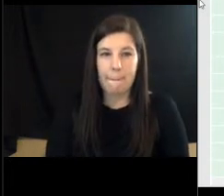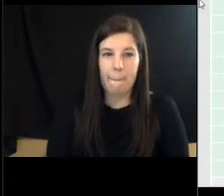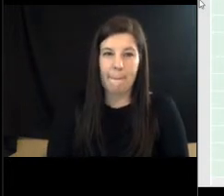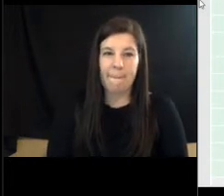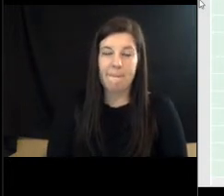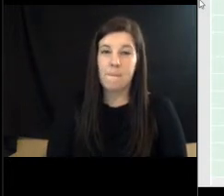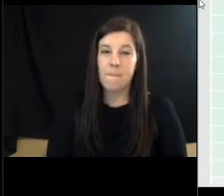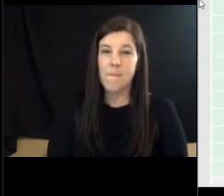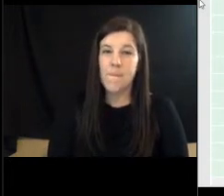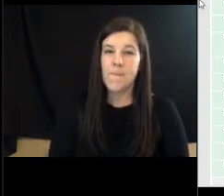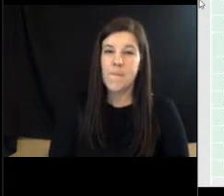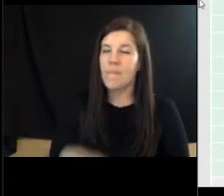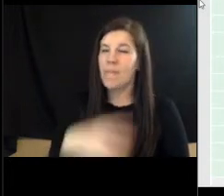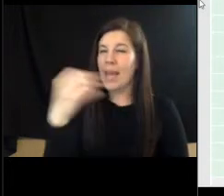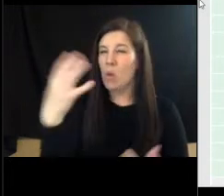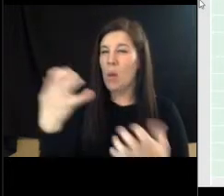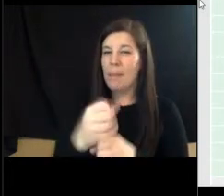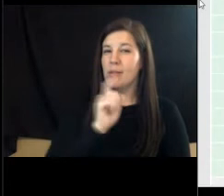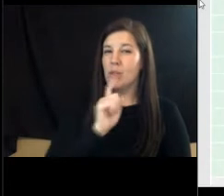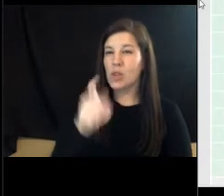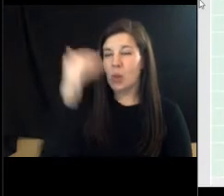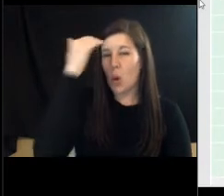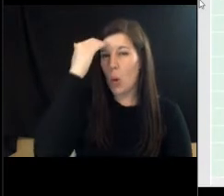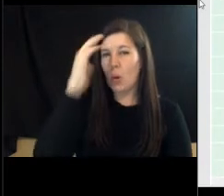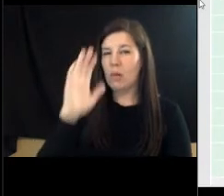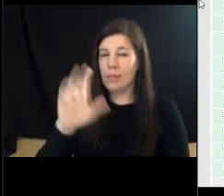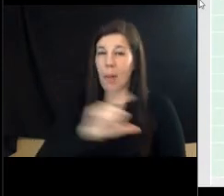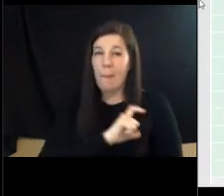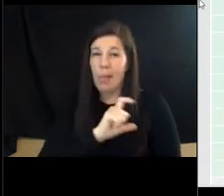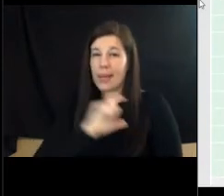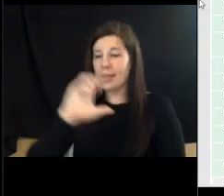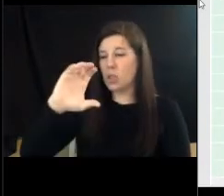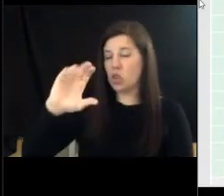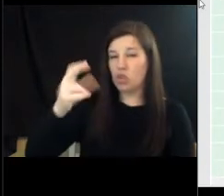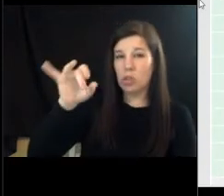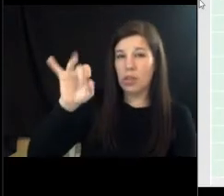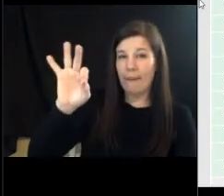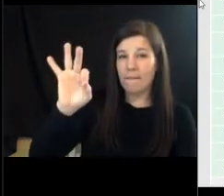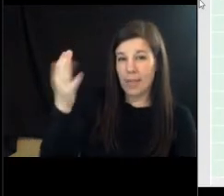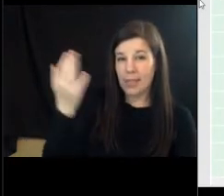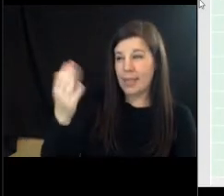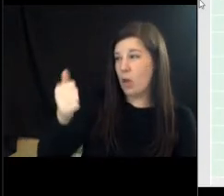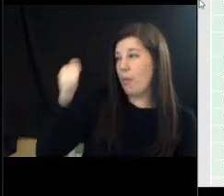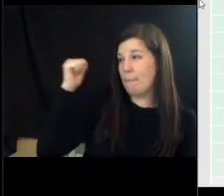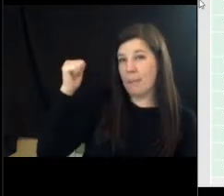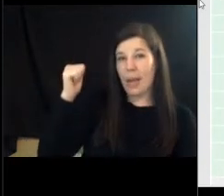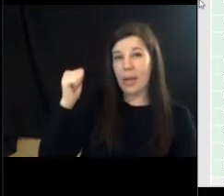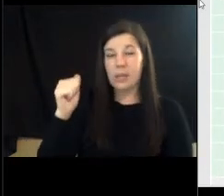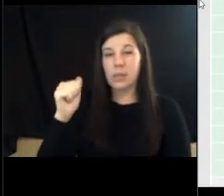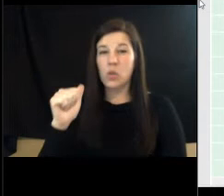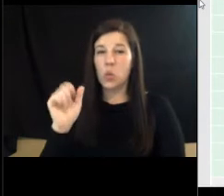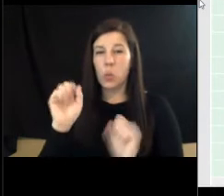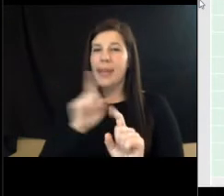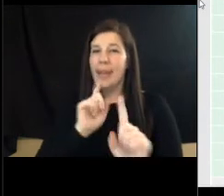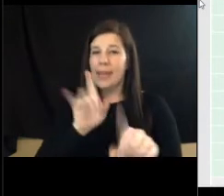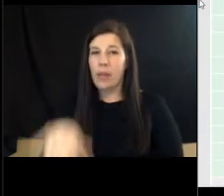And just so you're aware, the police chief is in the back. So if you want to reach out to him, we can answer that question very quickly. Uh, yes,